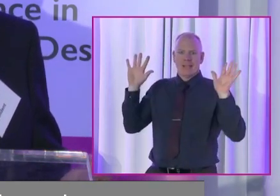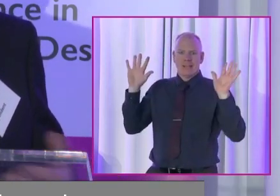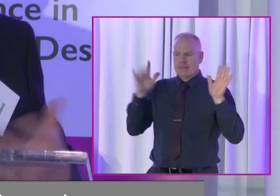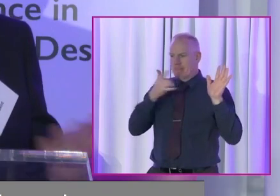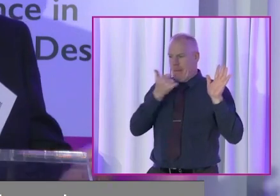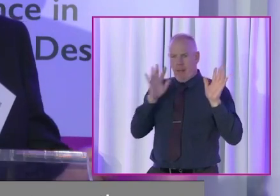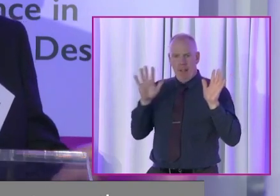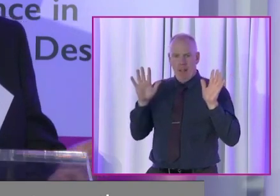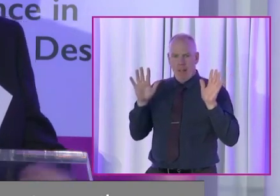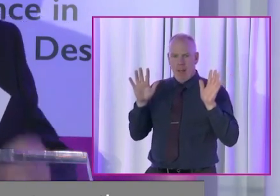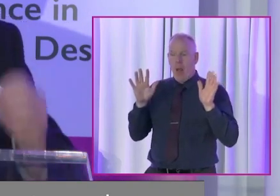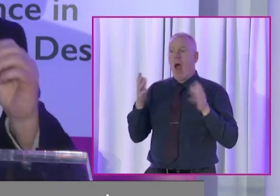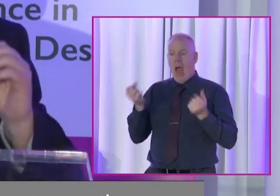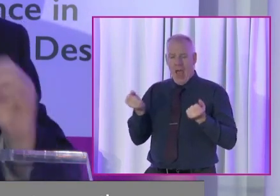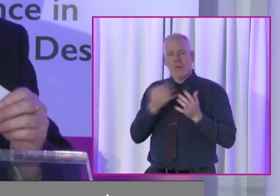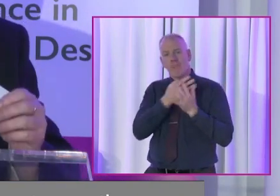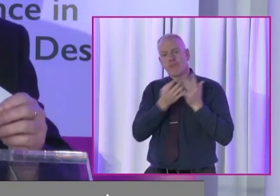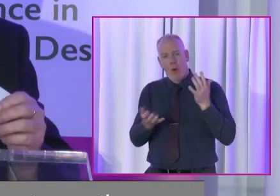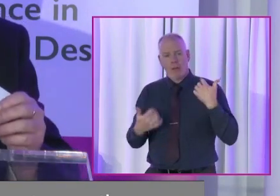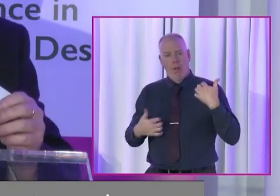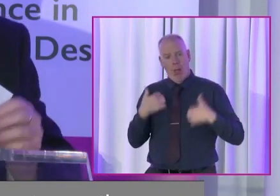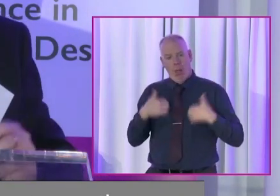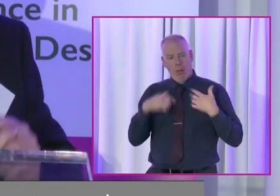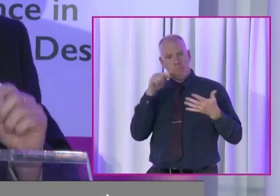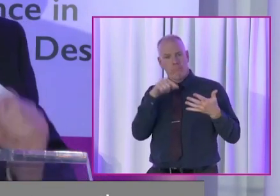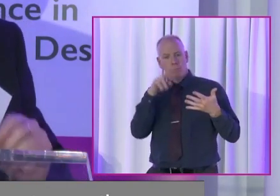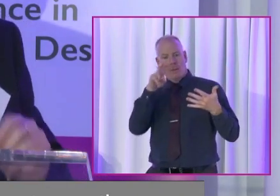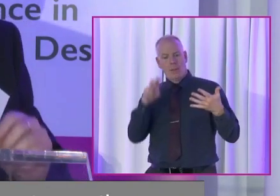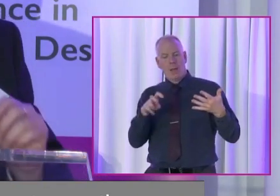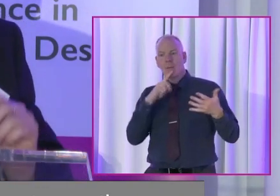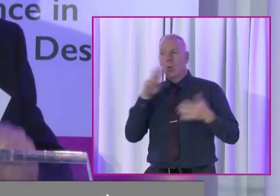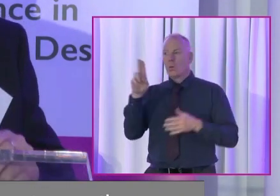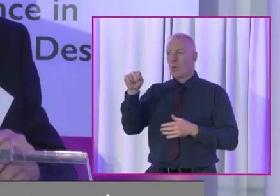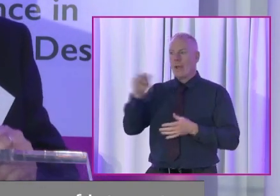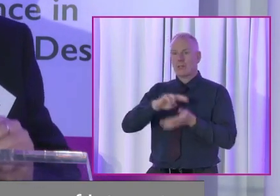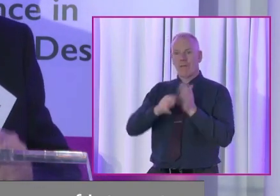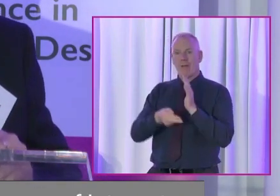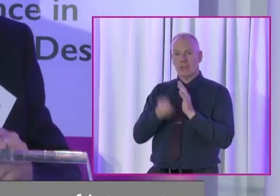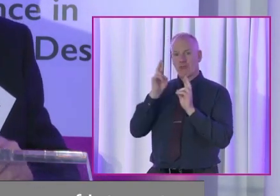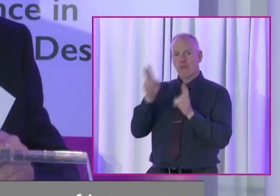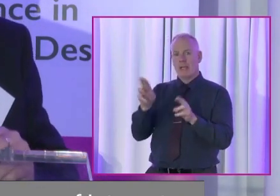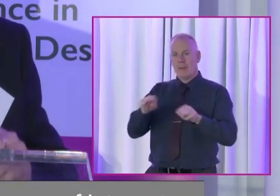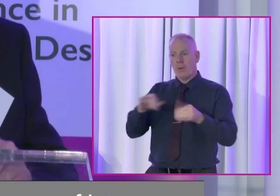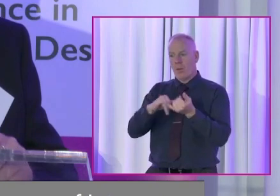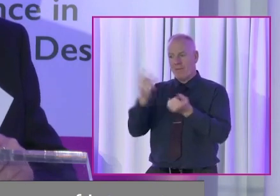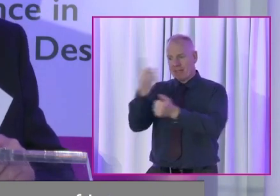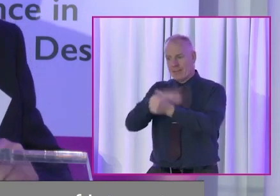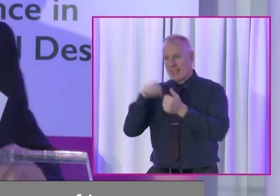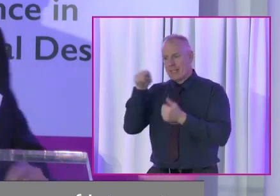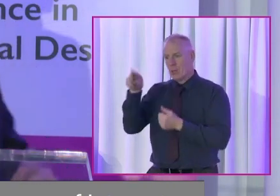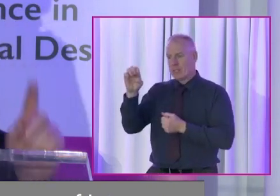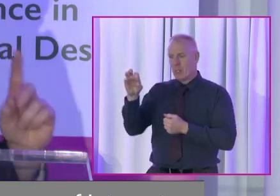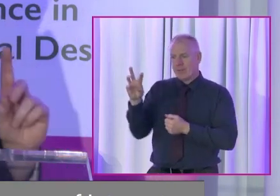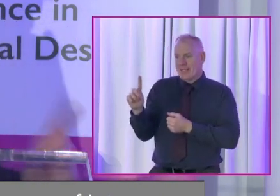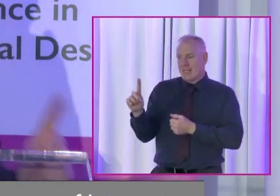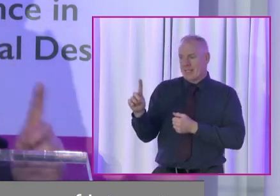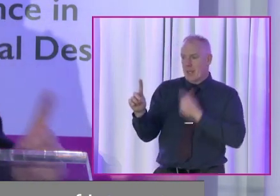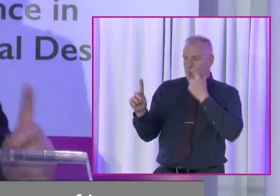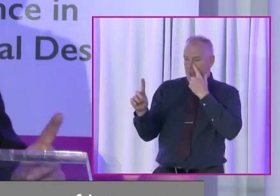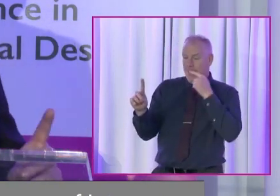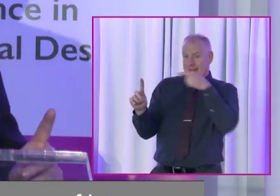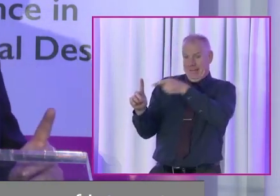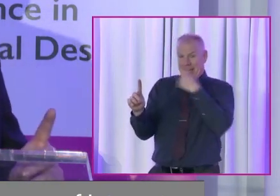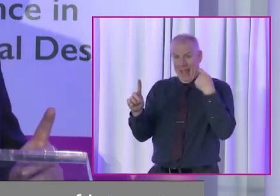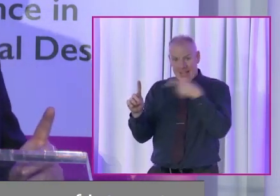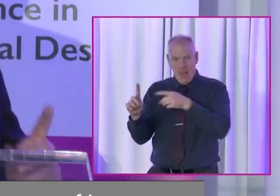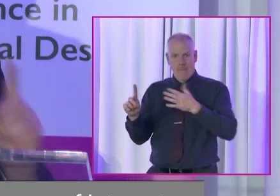Simple as. I have a range of interests. But the United Nations Convention on the Rights of Persons with Disabilities mandates